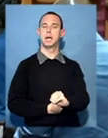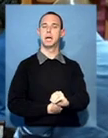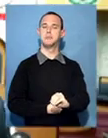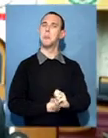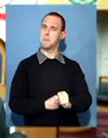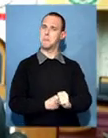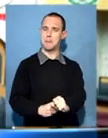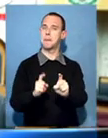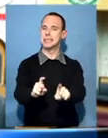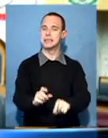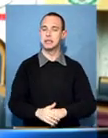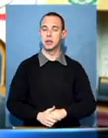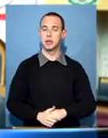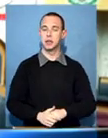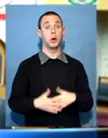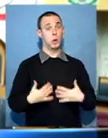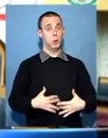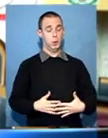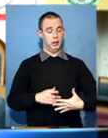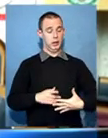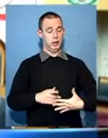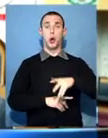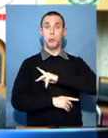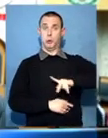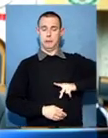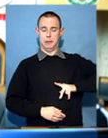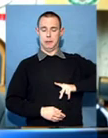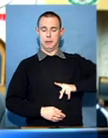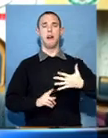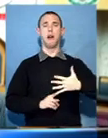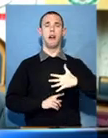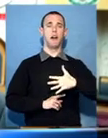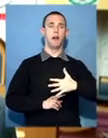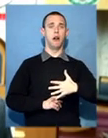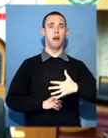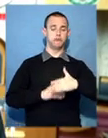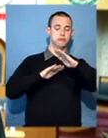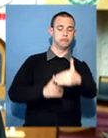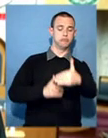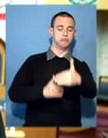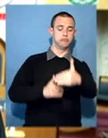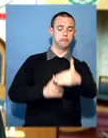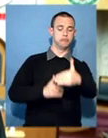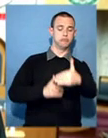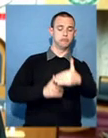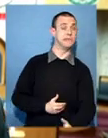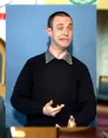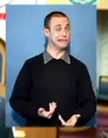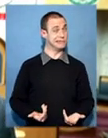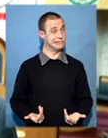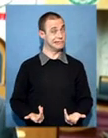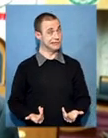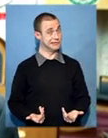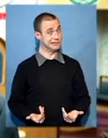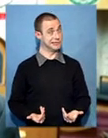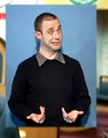fifth term for the Premier, needing to pick up all the things that got broken in